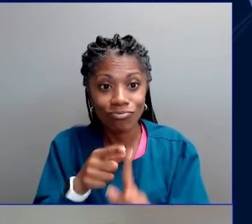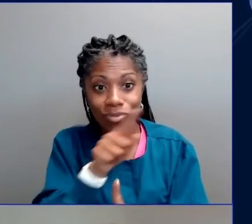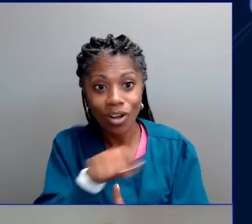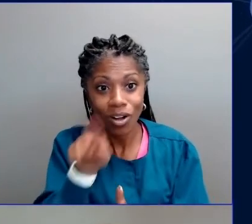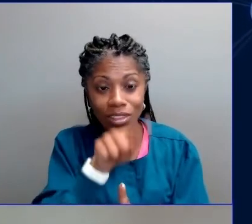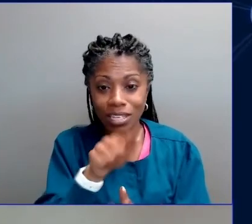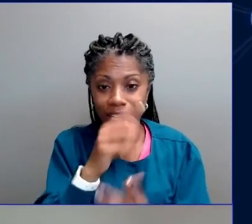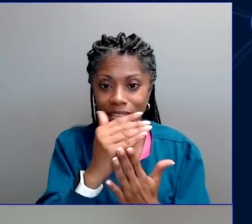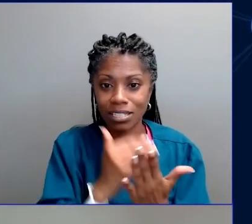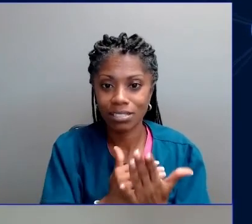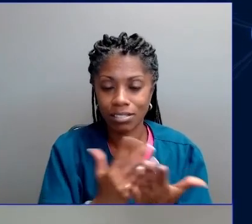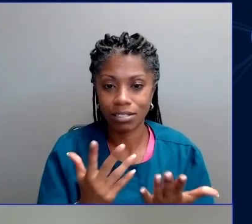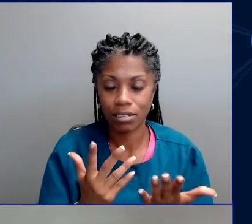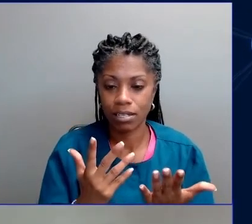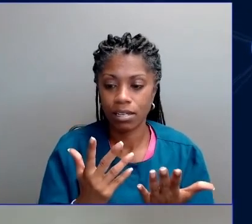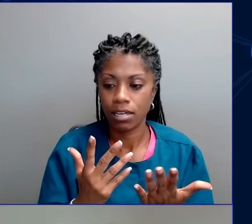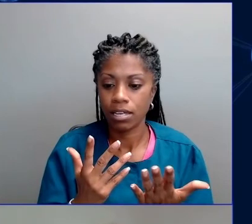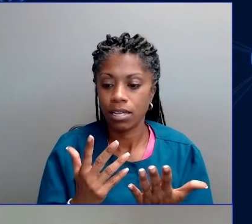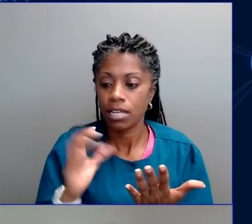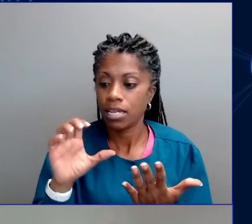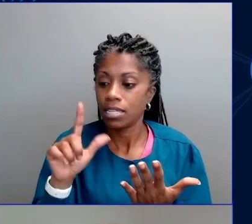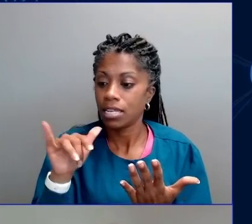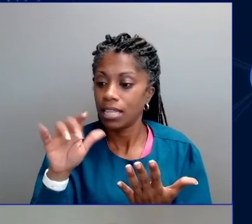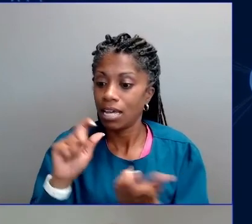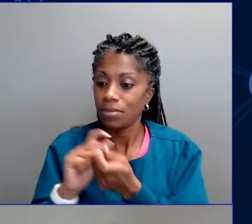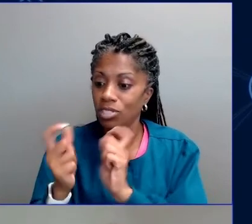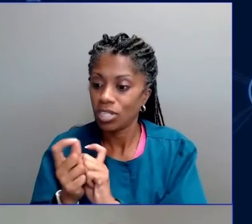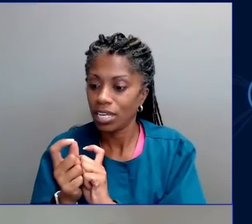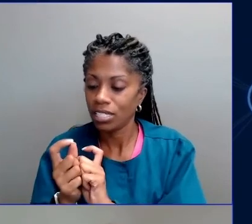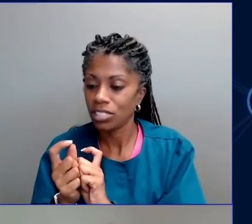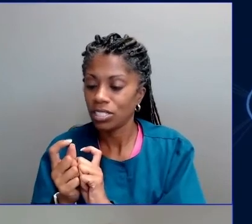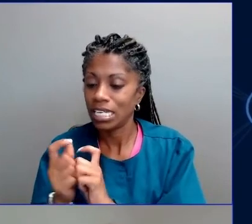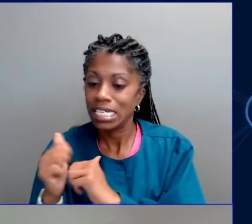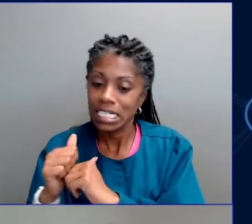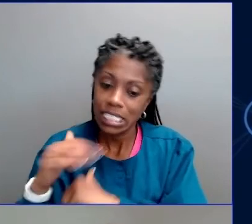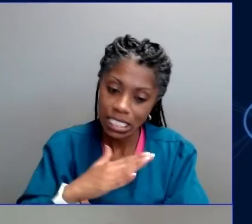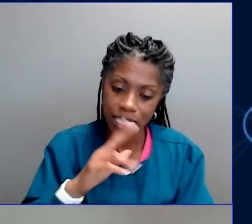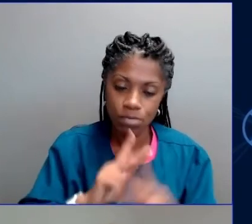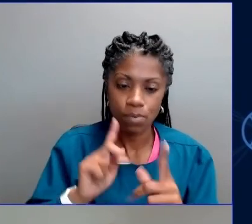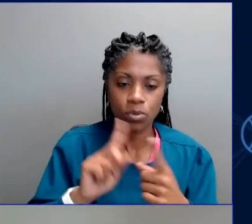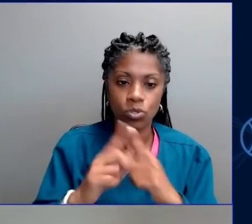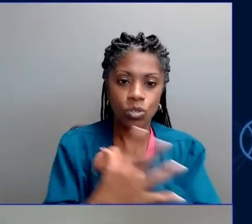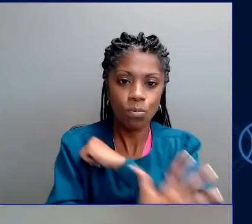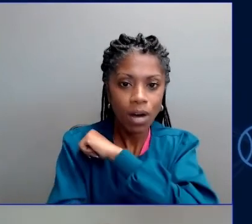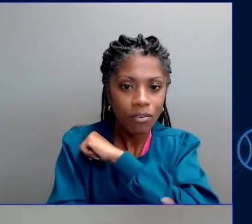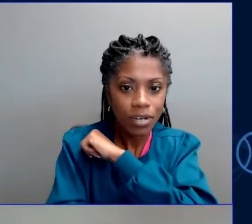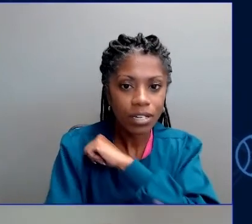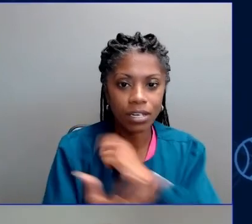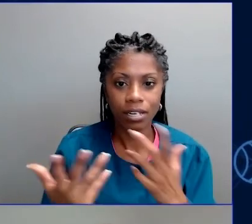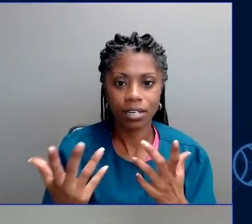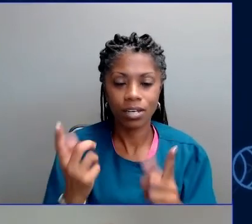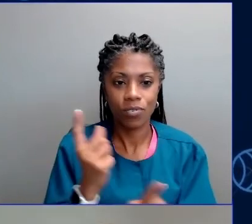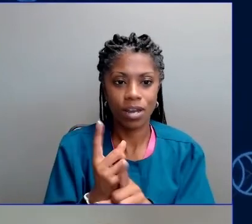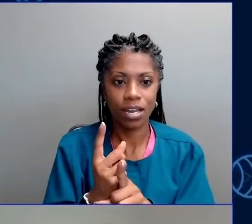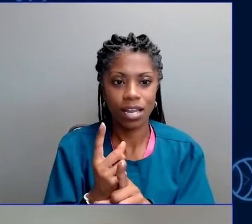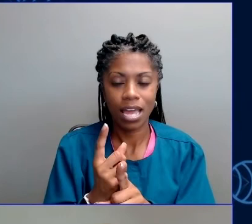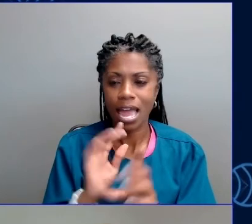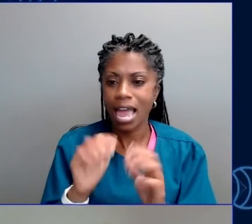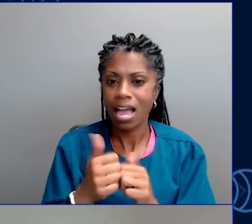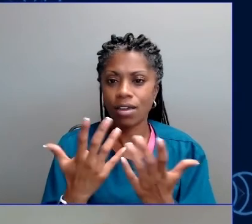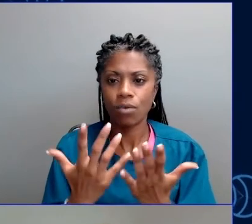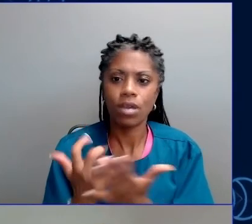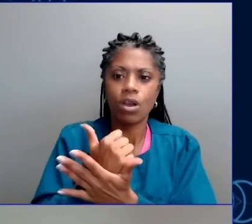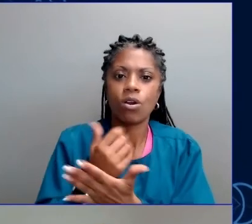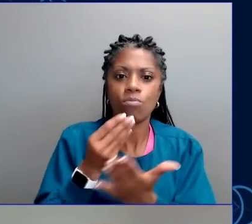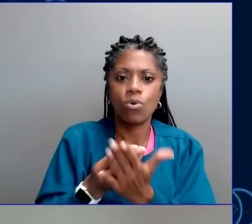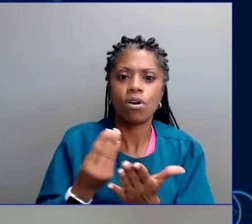poverty every year? How will we fix hunger when climate change is already creating crop losses of $5 billion a year and has been doing so